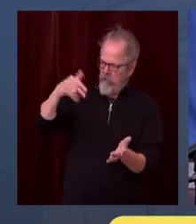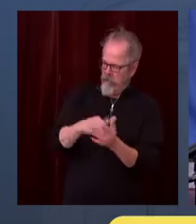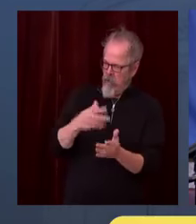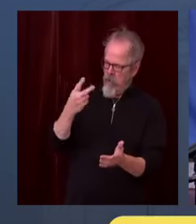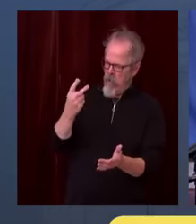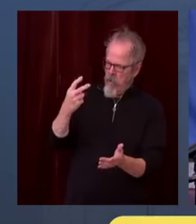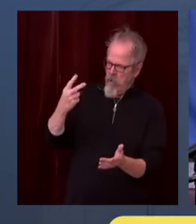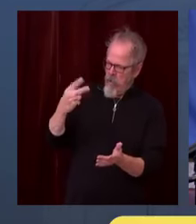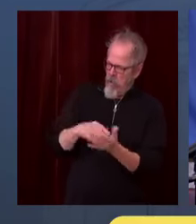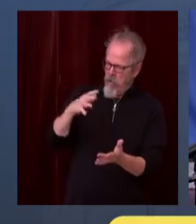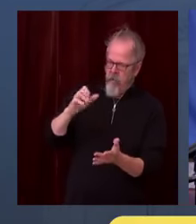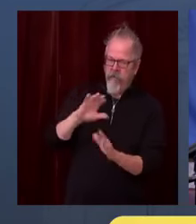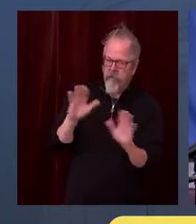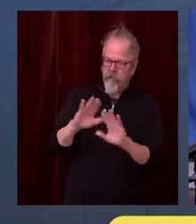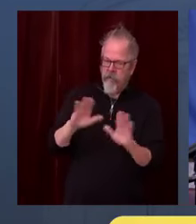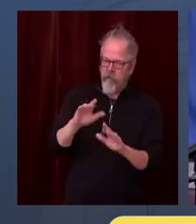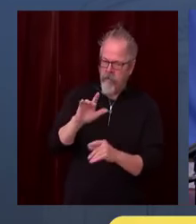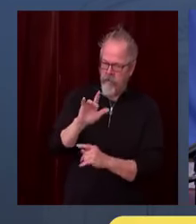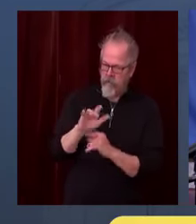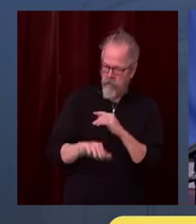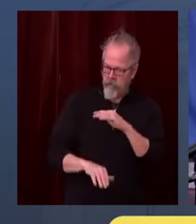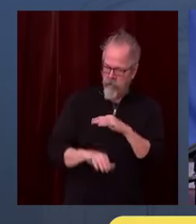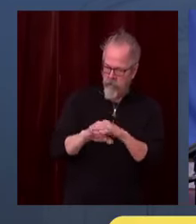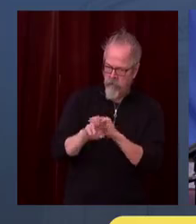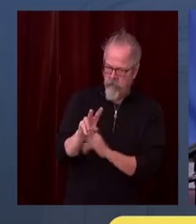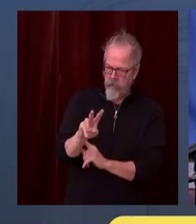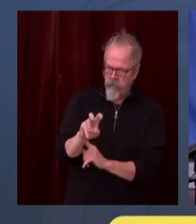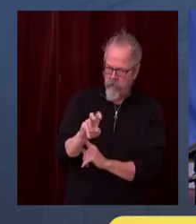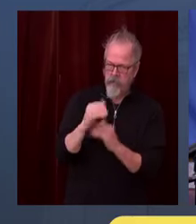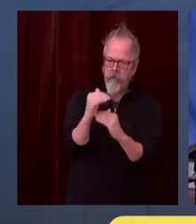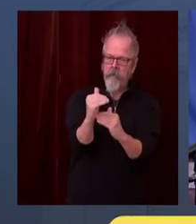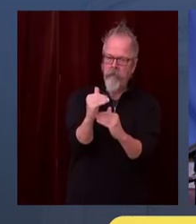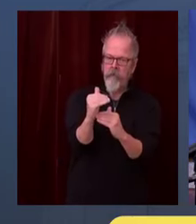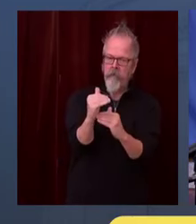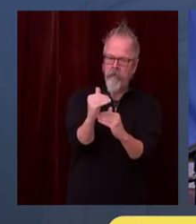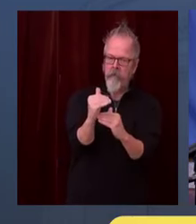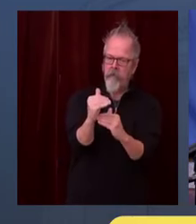singing, it's just too risky indoors for choirs right now.